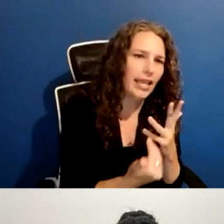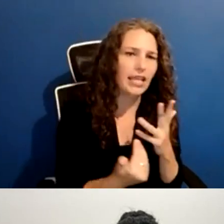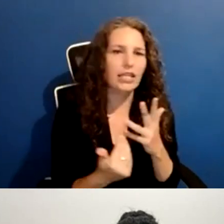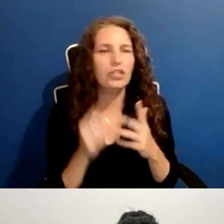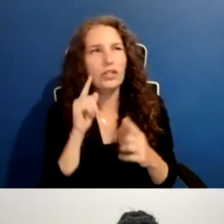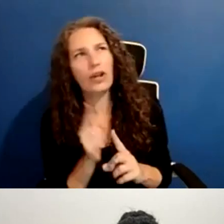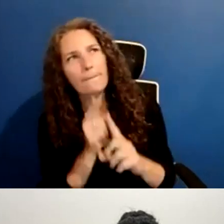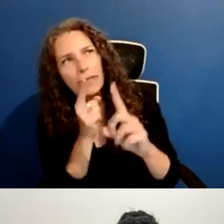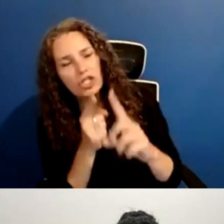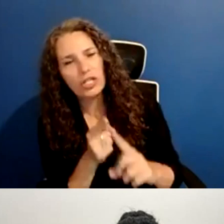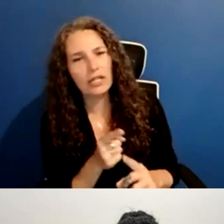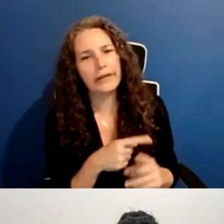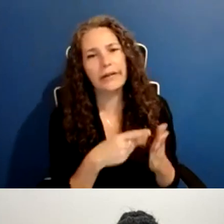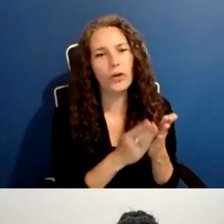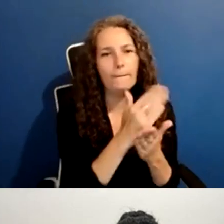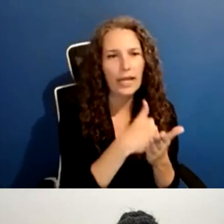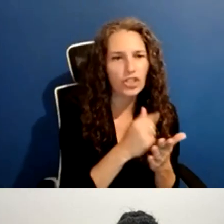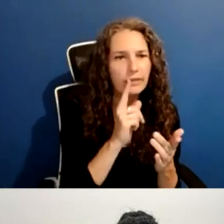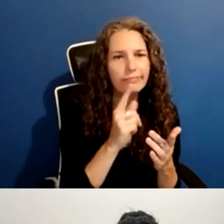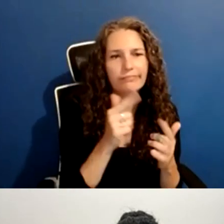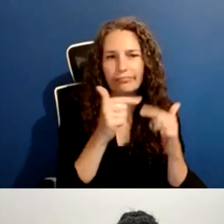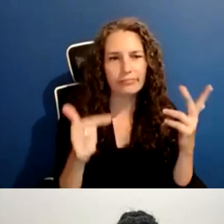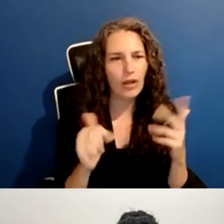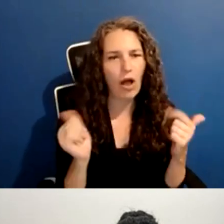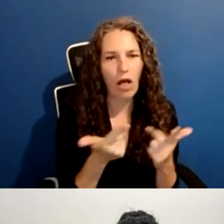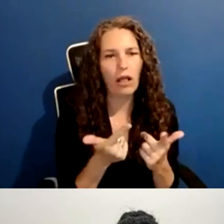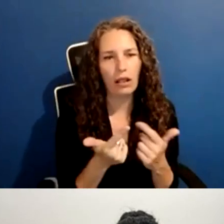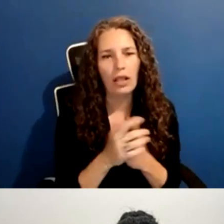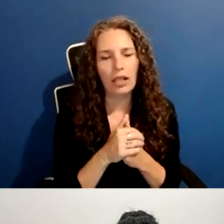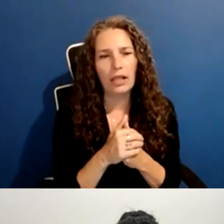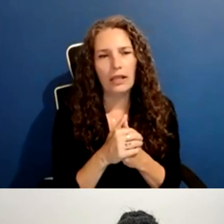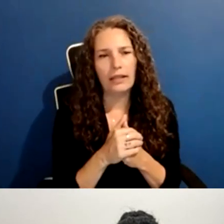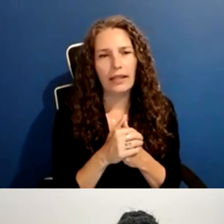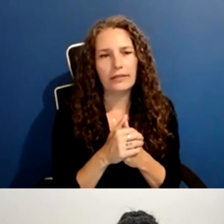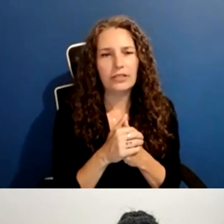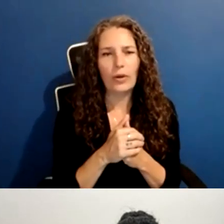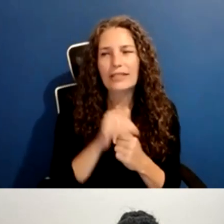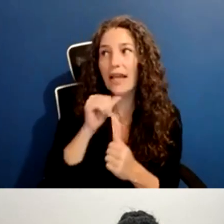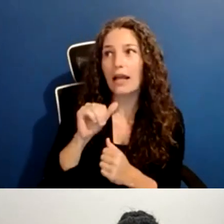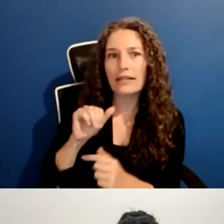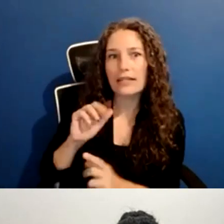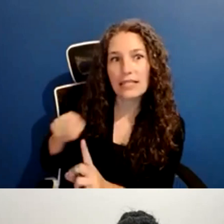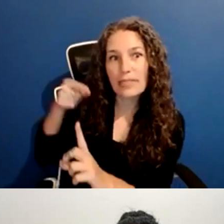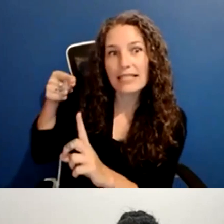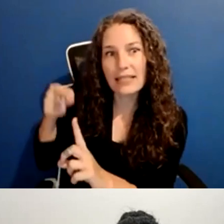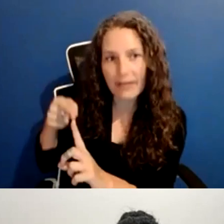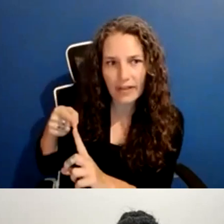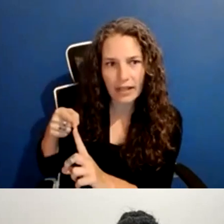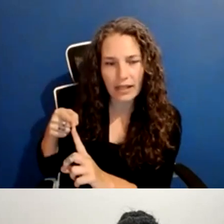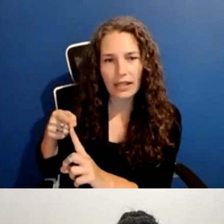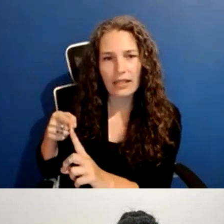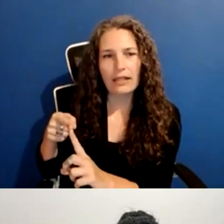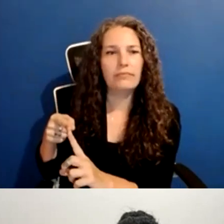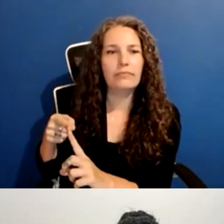Um, we'll be looking to, um, so we're not going to be workshopping depending on like whether or not we would select the film to fund,